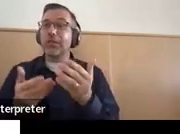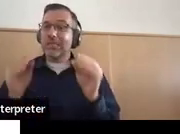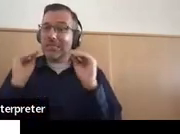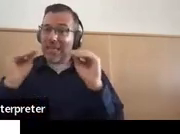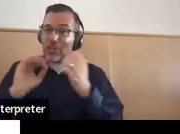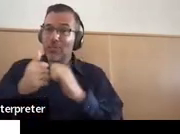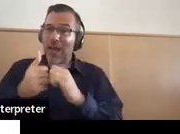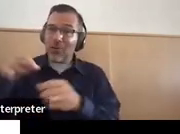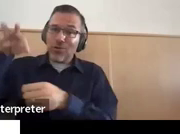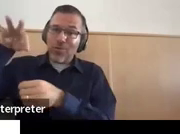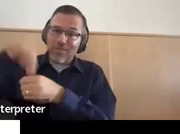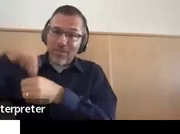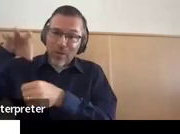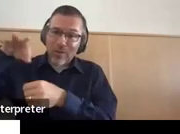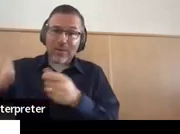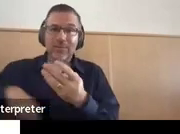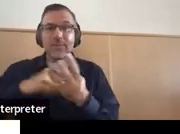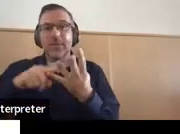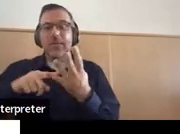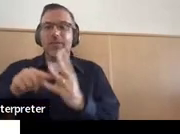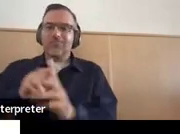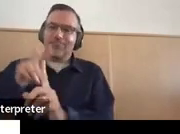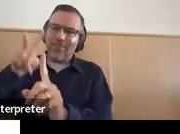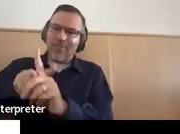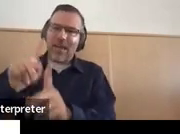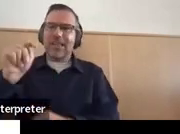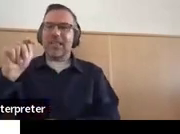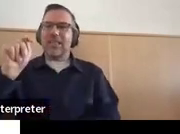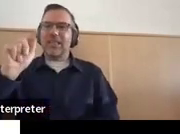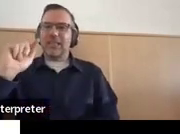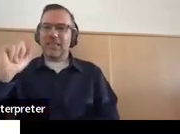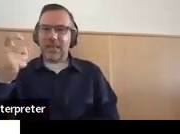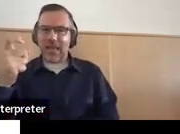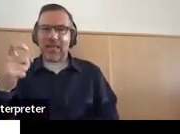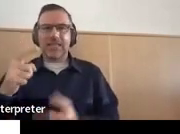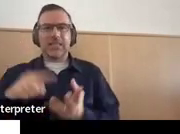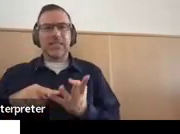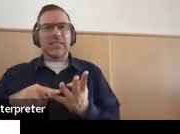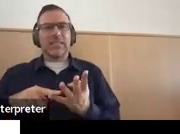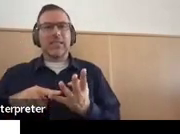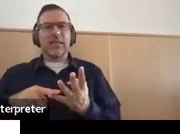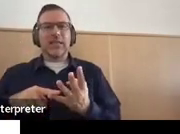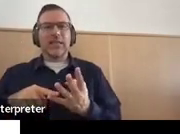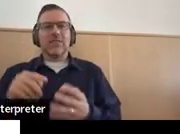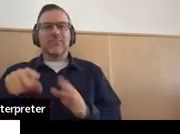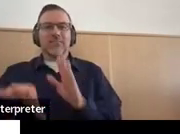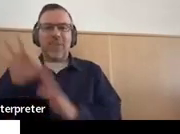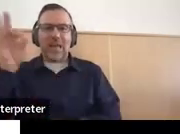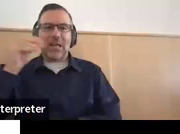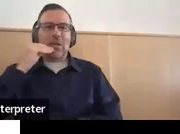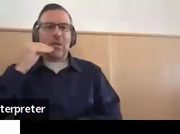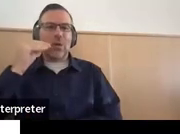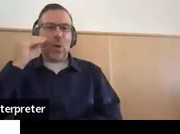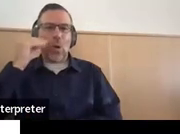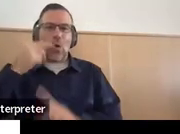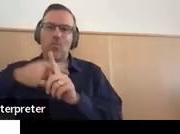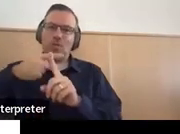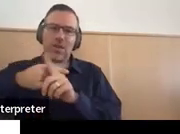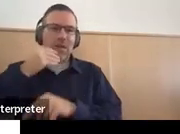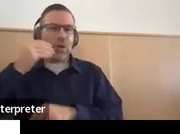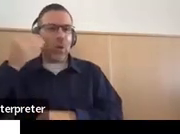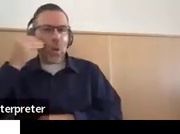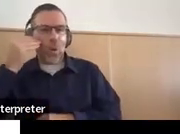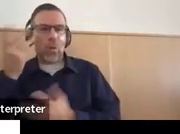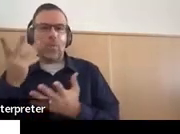filing taxes, renting a home, accessing medical services, or filing for insurance for